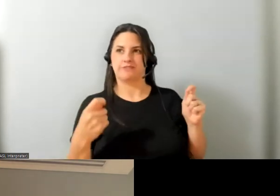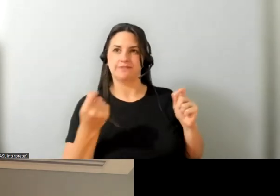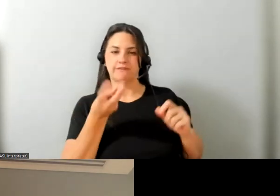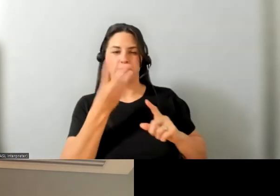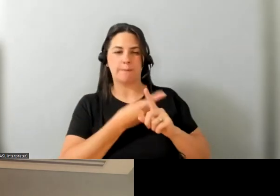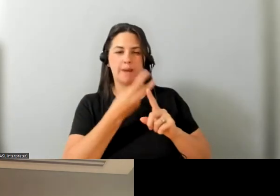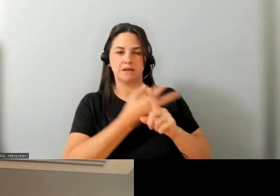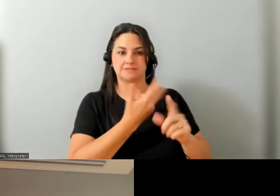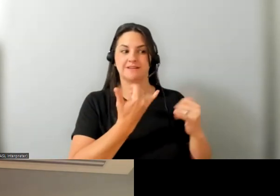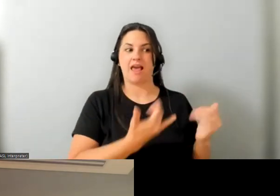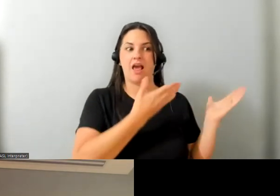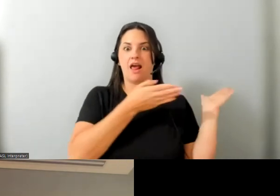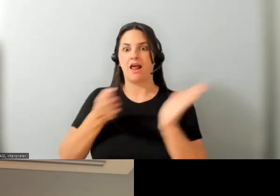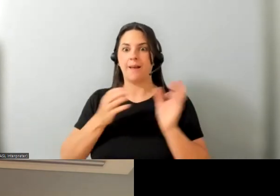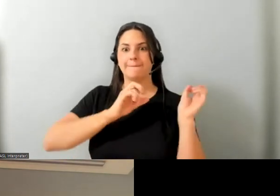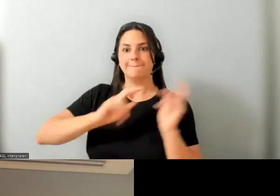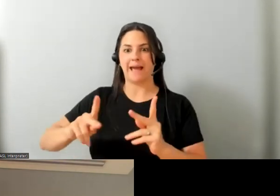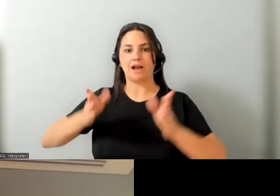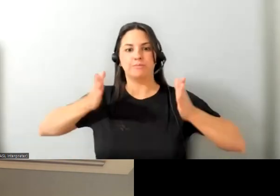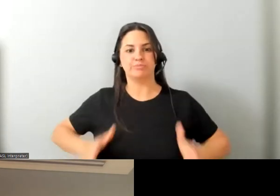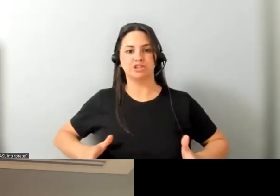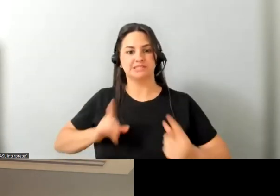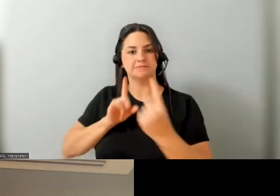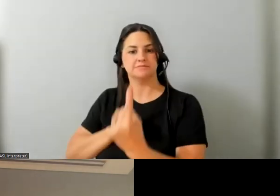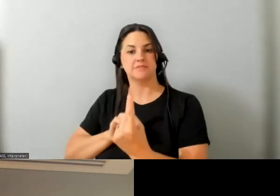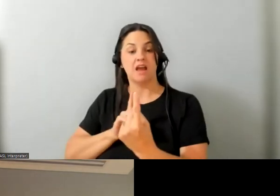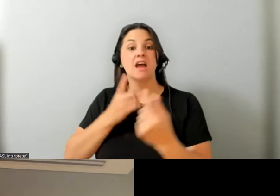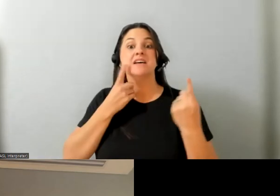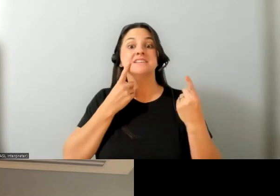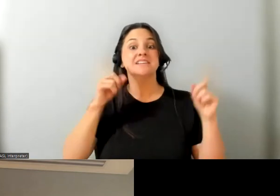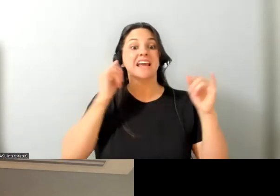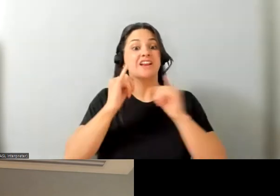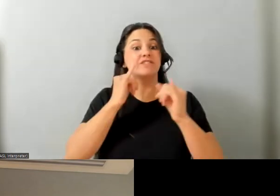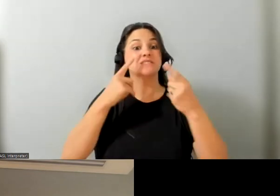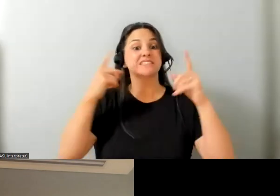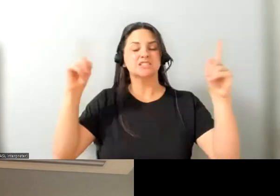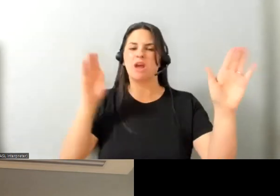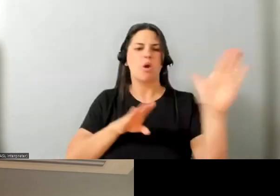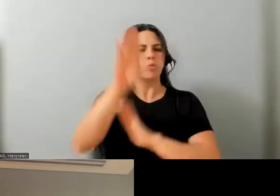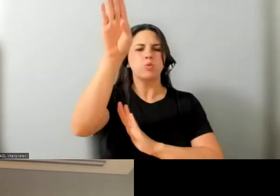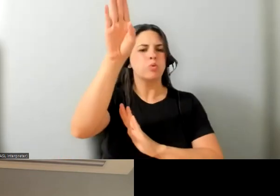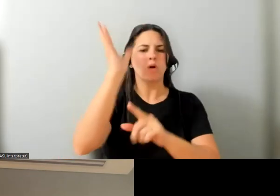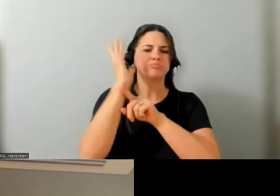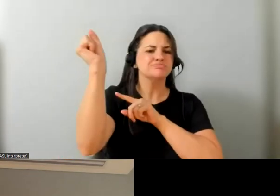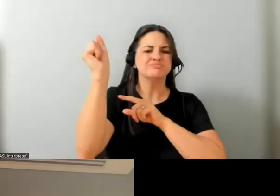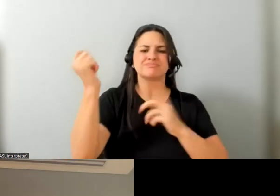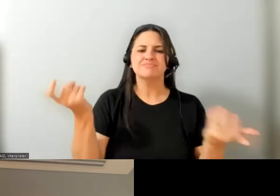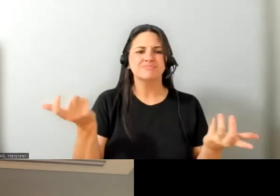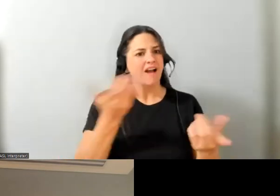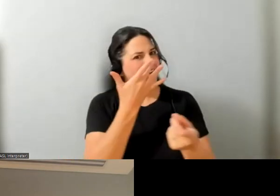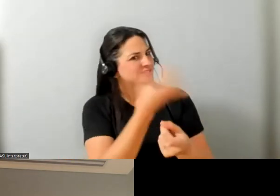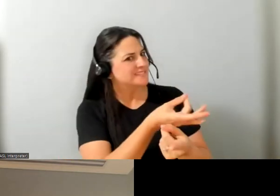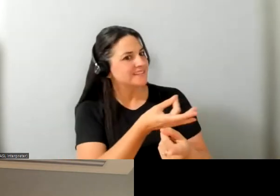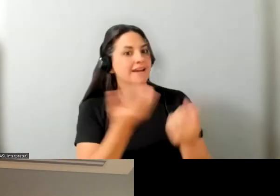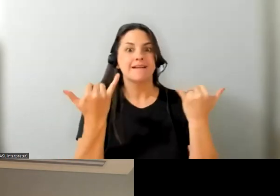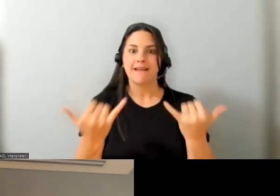being in person our interview success rate has gone through the roof it's almost four times really interesting because they have that